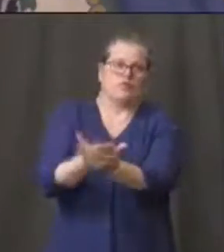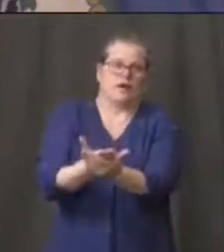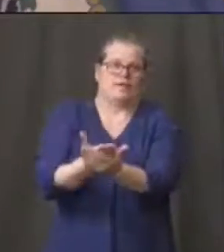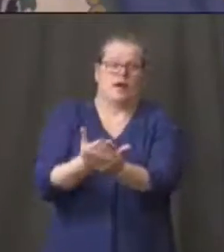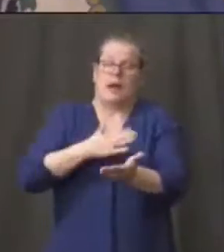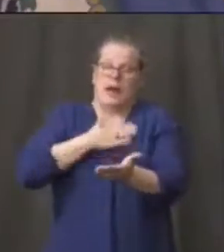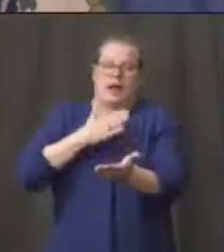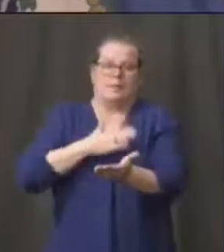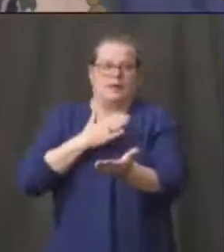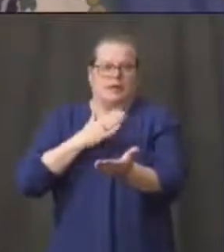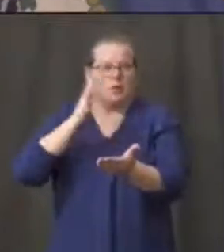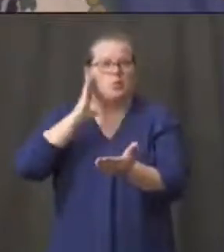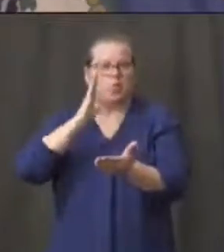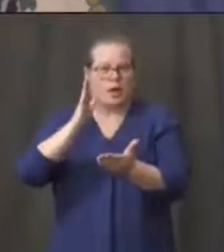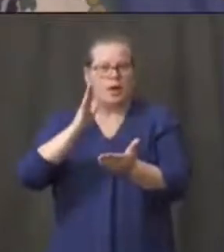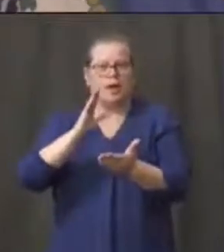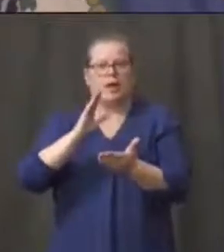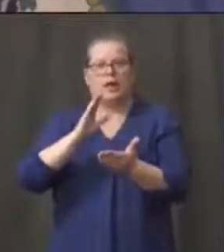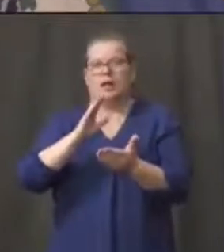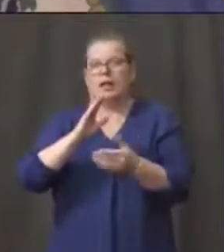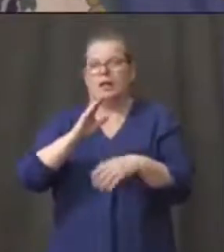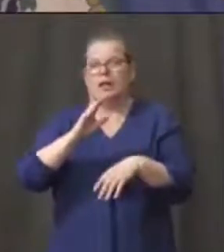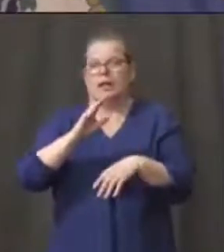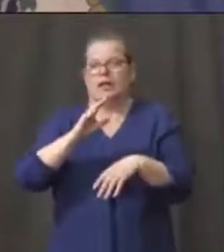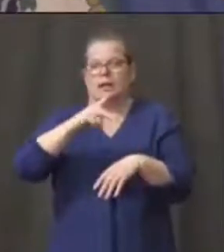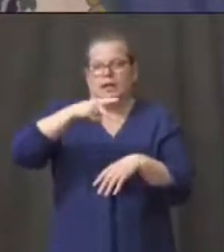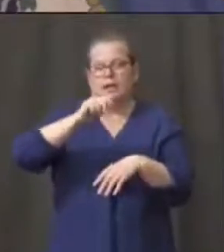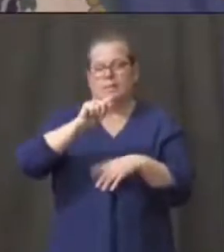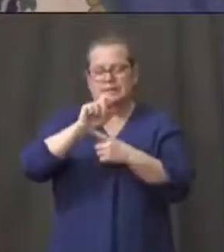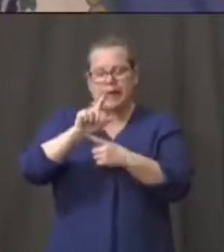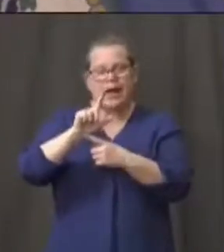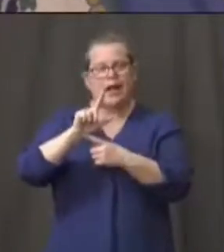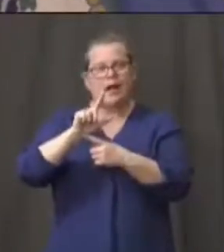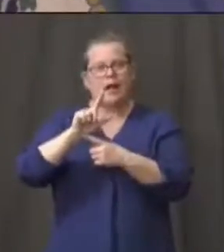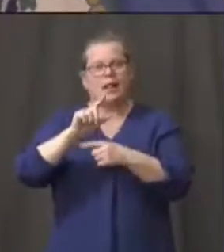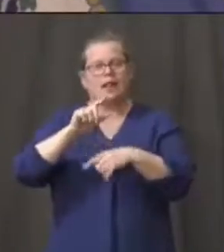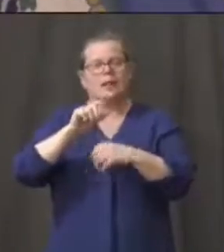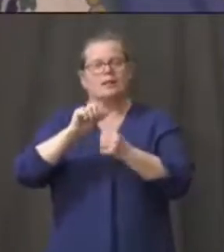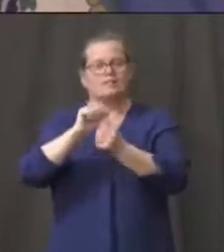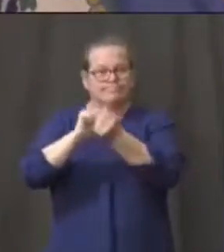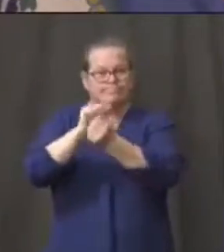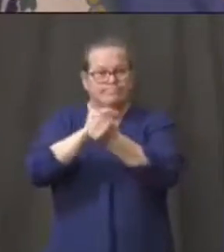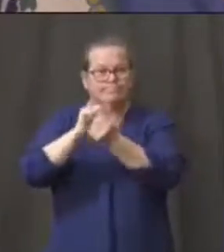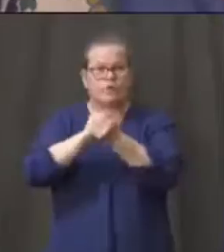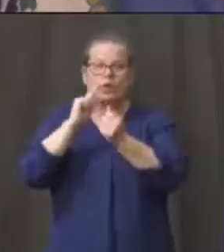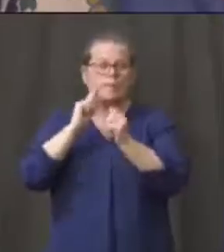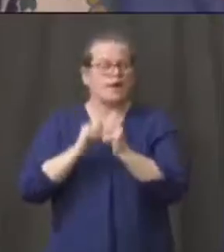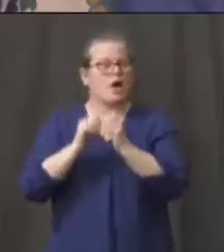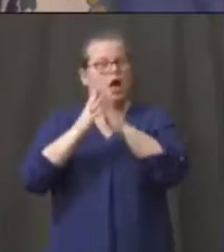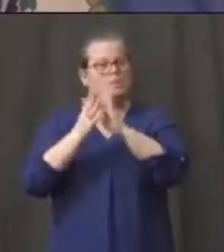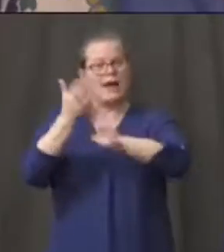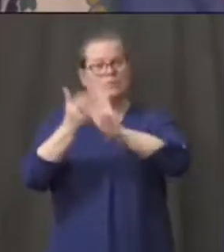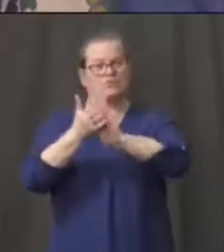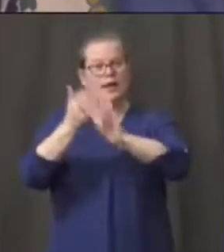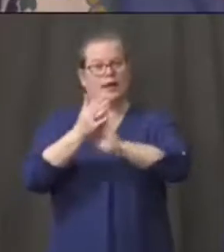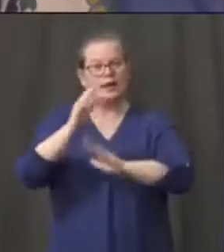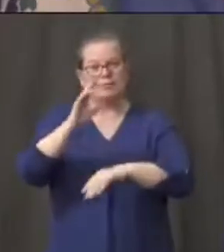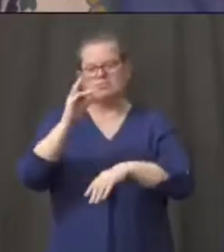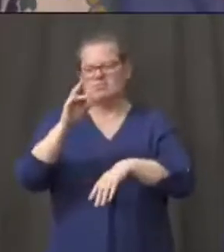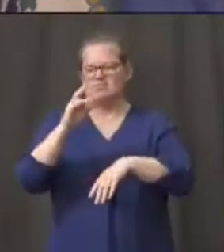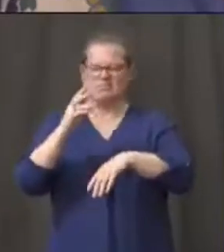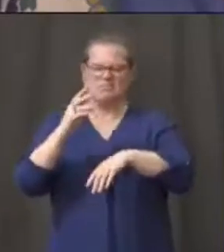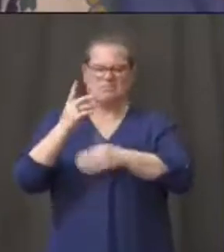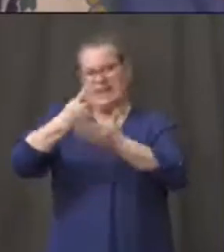happy that we'll have the Patel sanitizer up and operating in seven or eight days. What that means in terms of expanding our capacity.